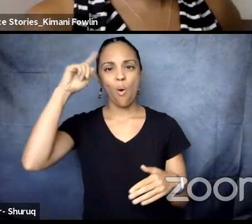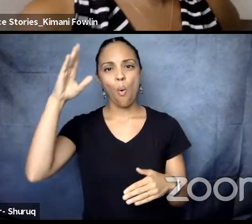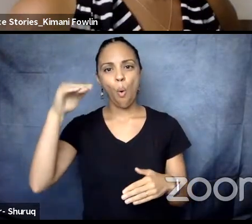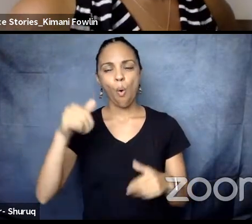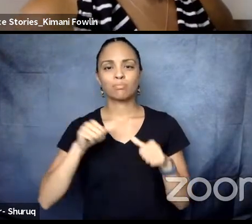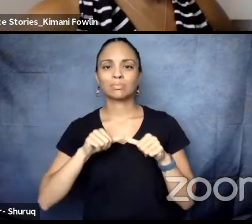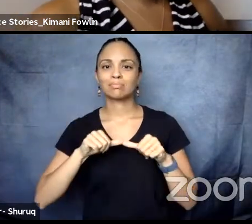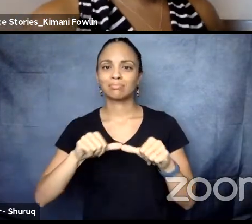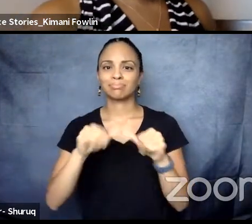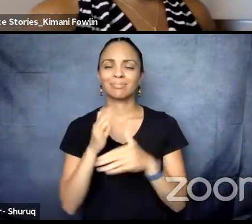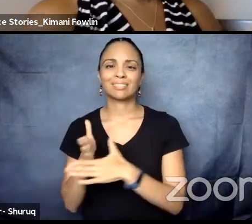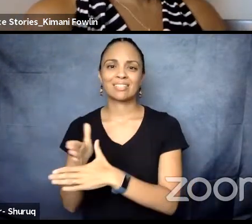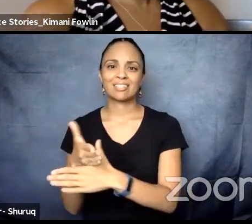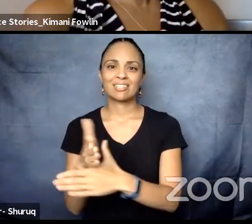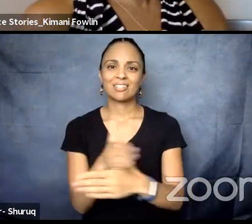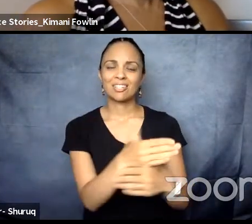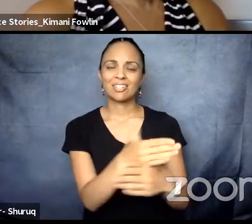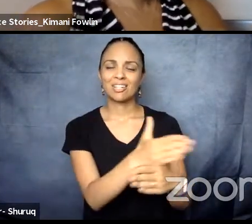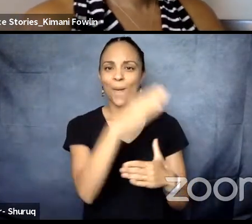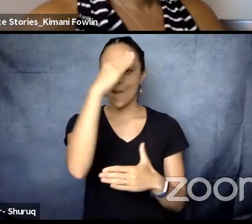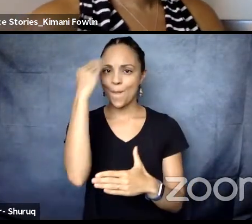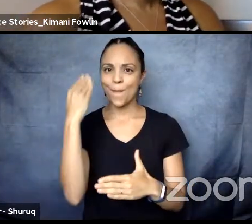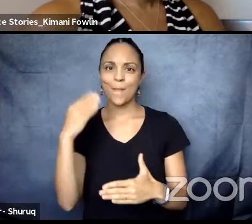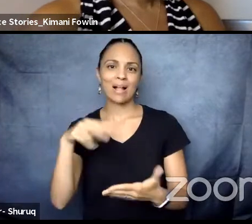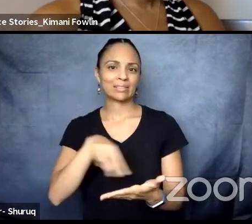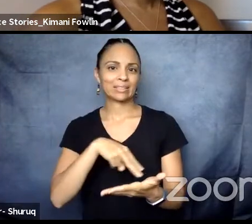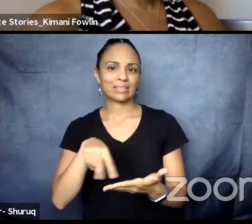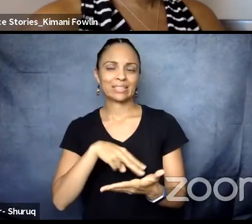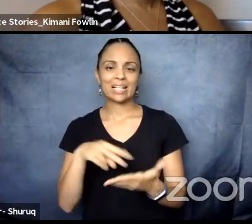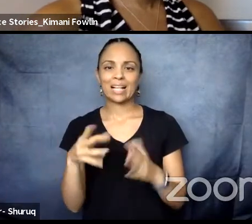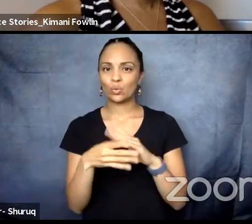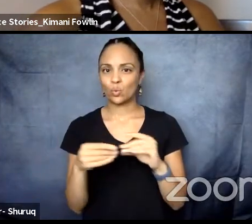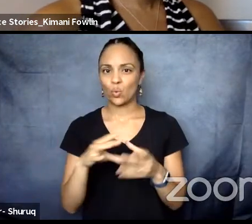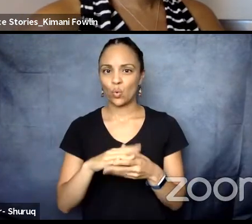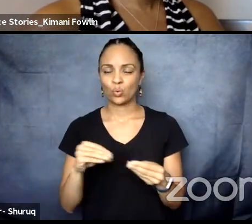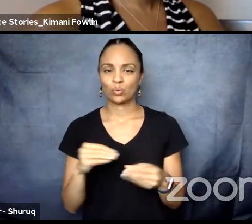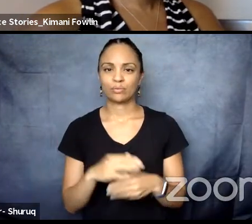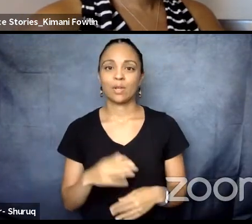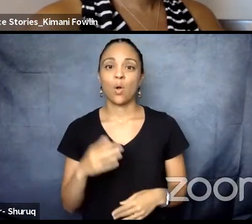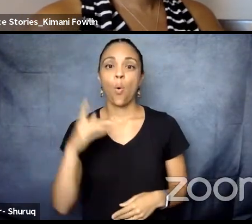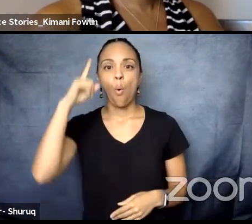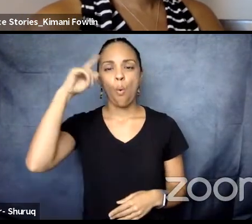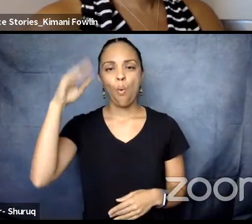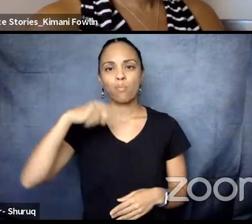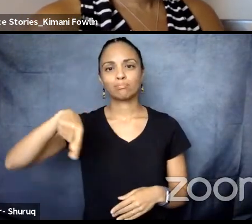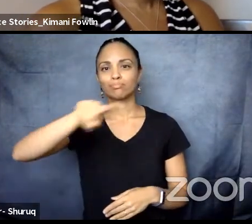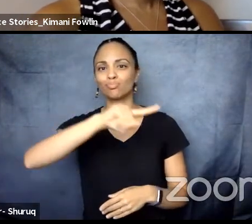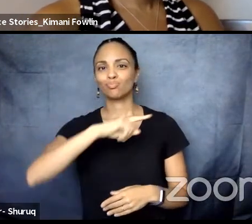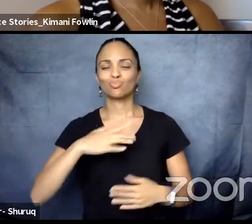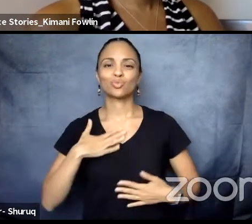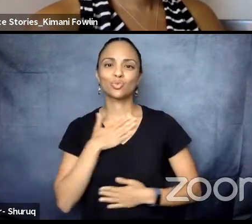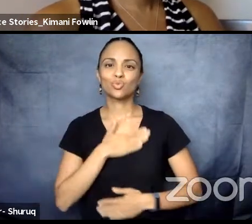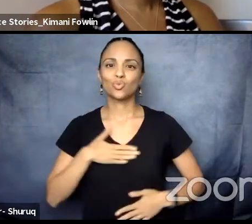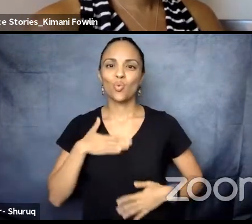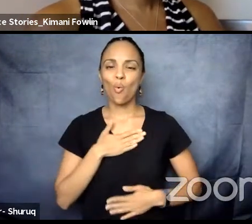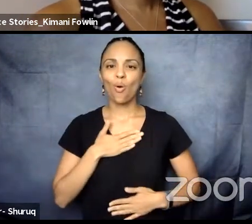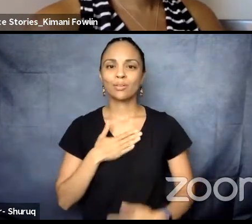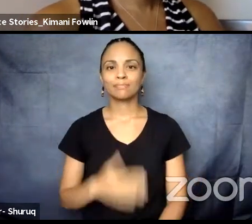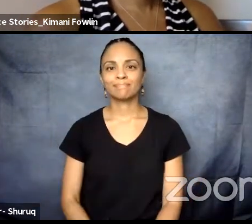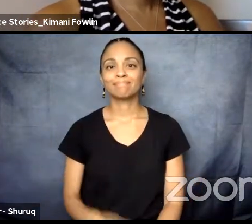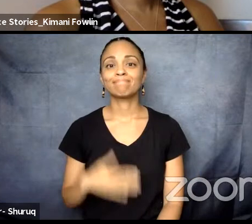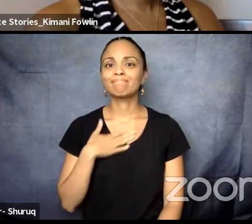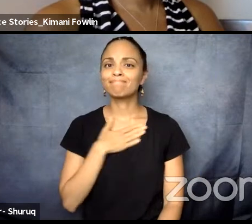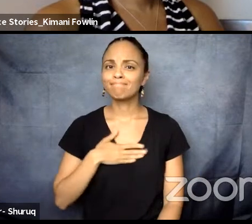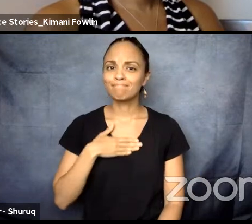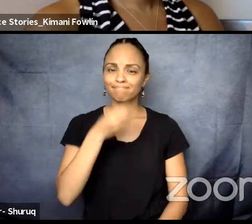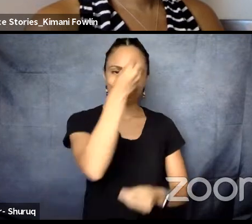Thanks for joining us, and we hope you will embrace this series as we do. We hope you will spread the word and